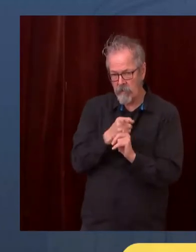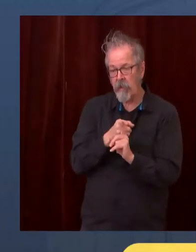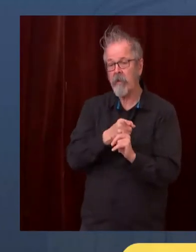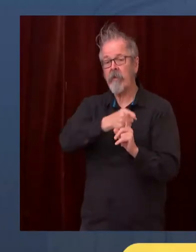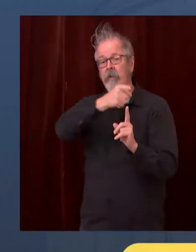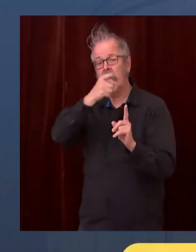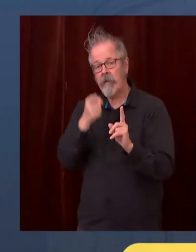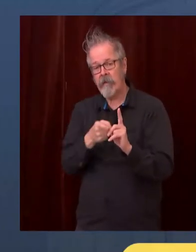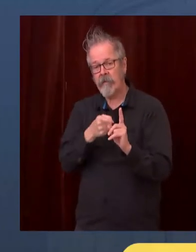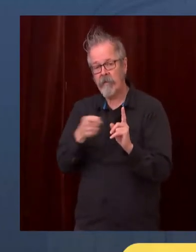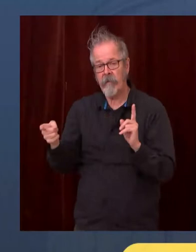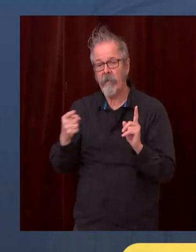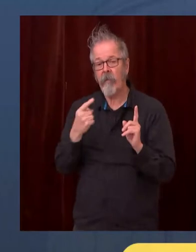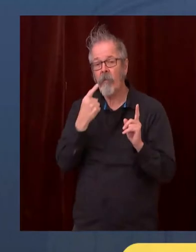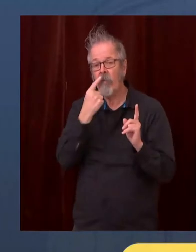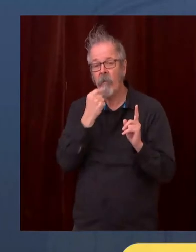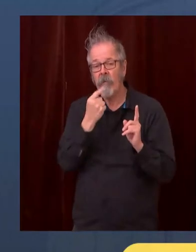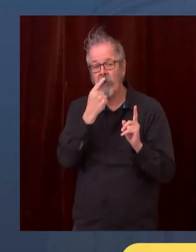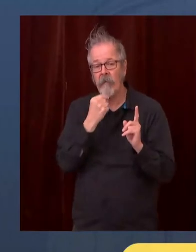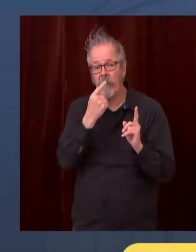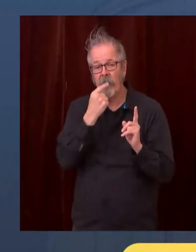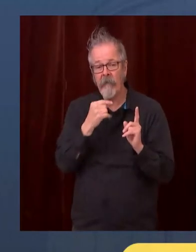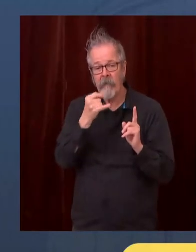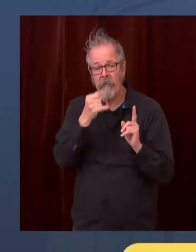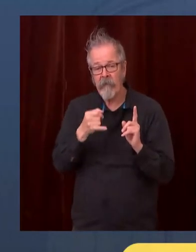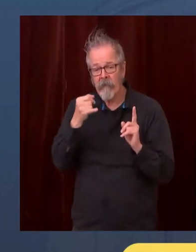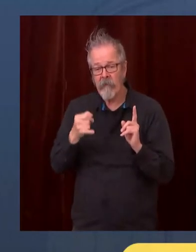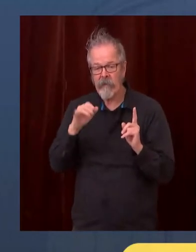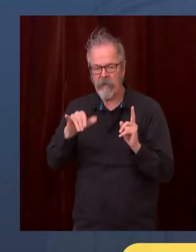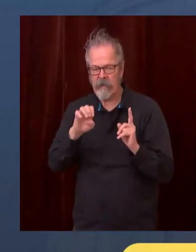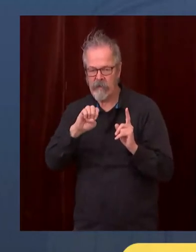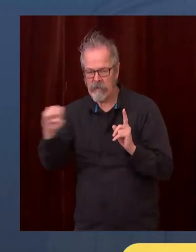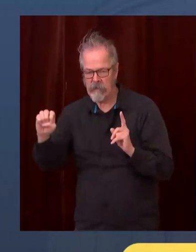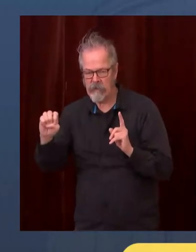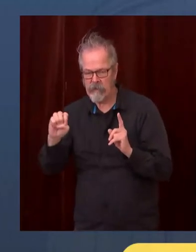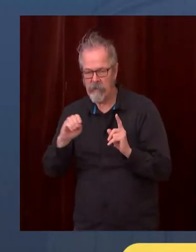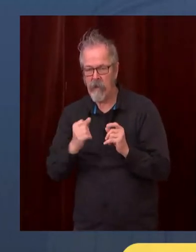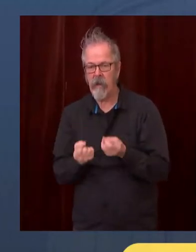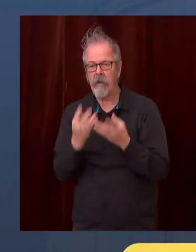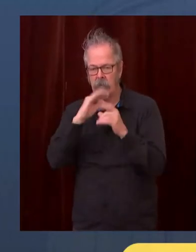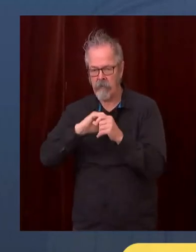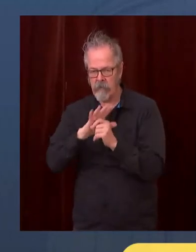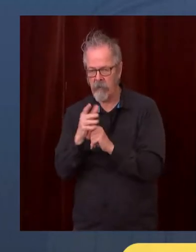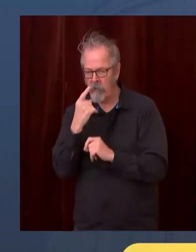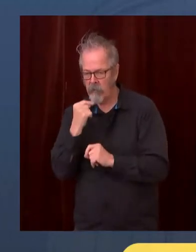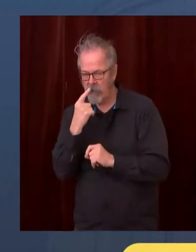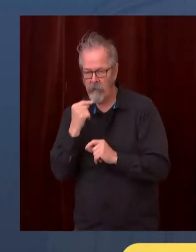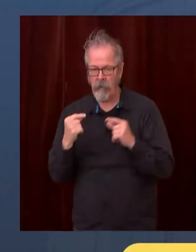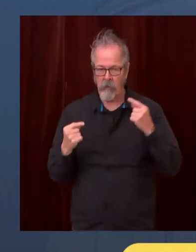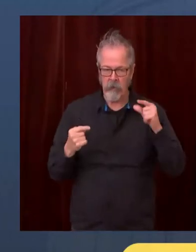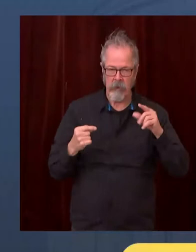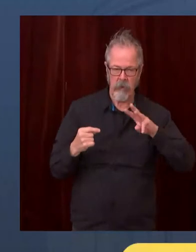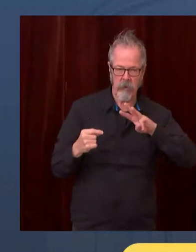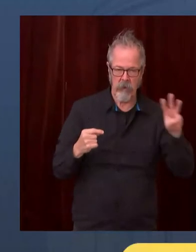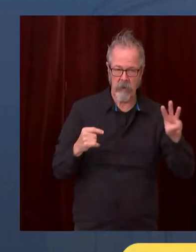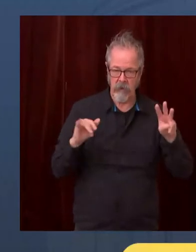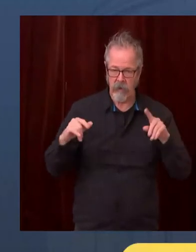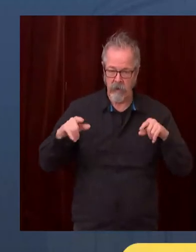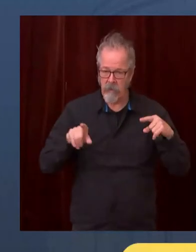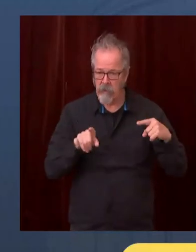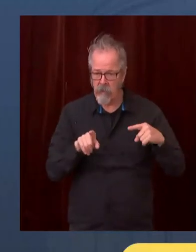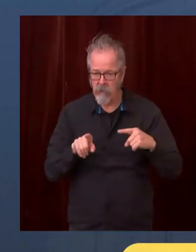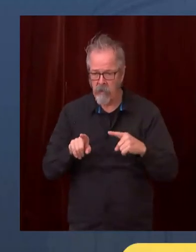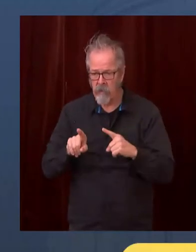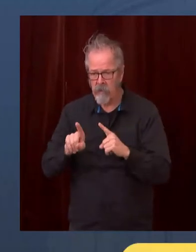that they're going very, very rapidly just in the last couple of weeks. And, of course, this is of great concern to us